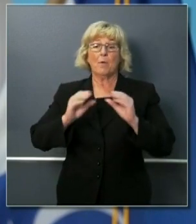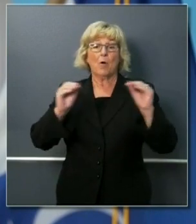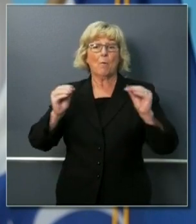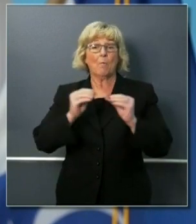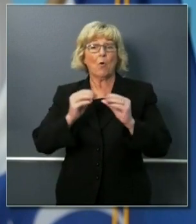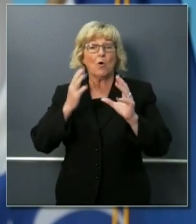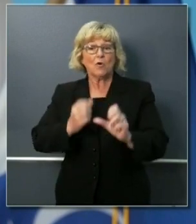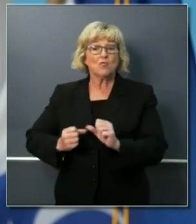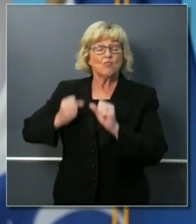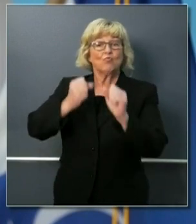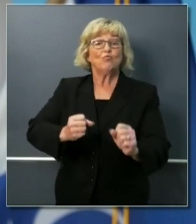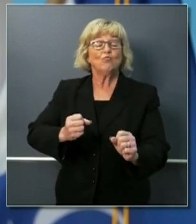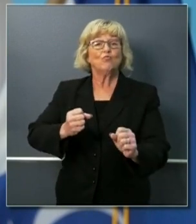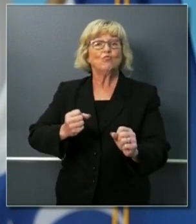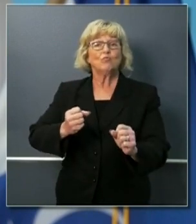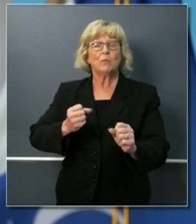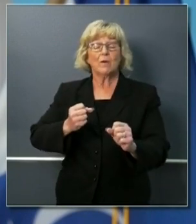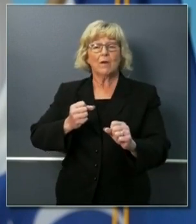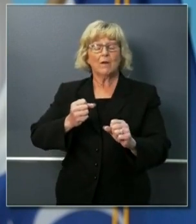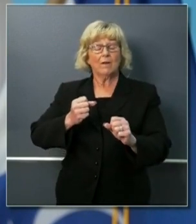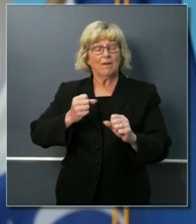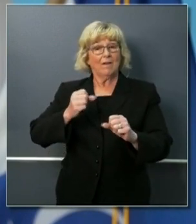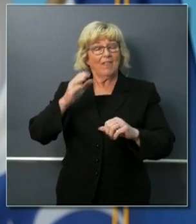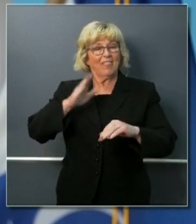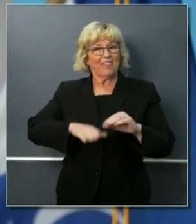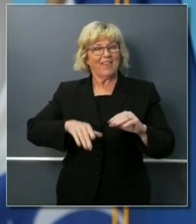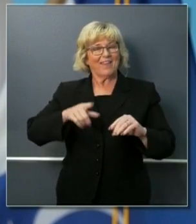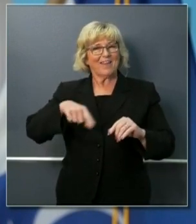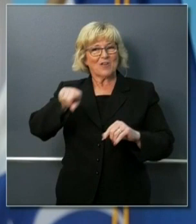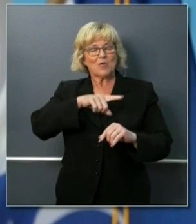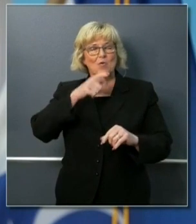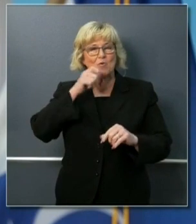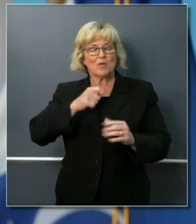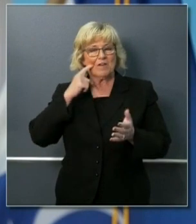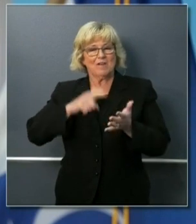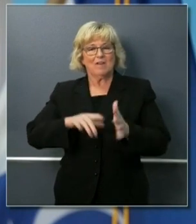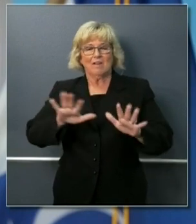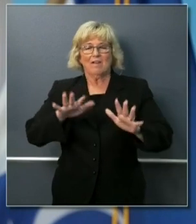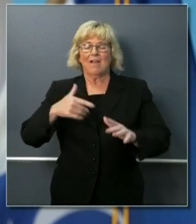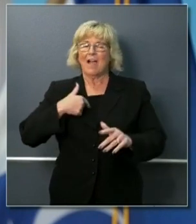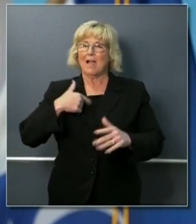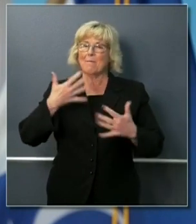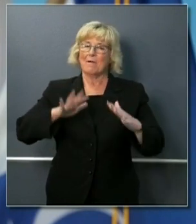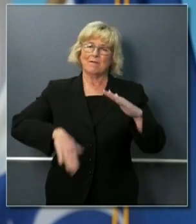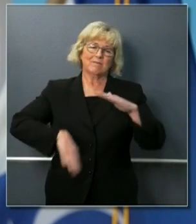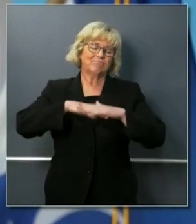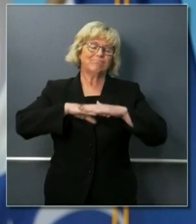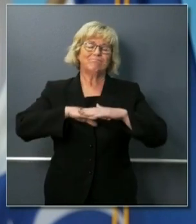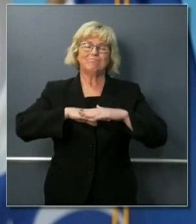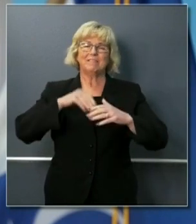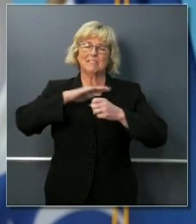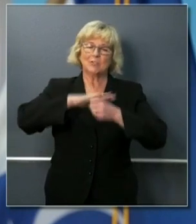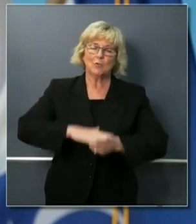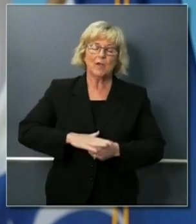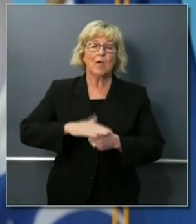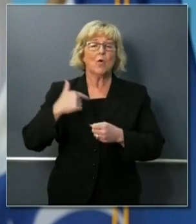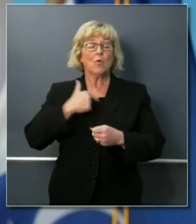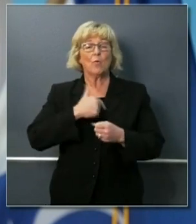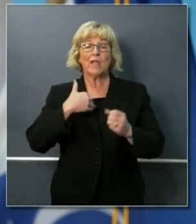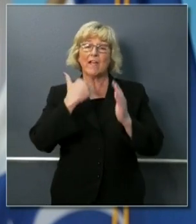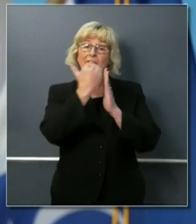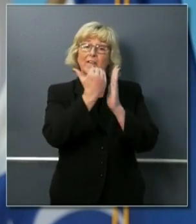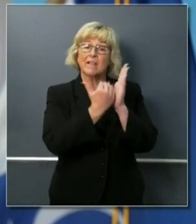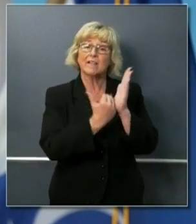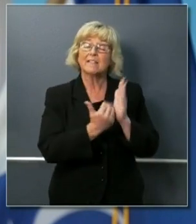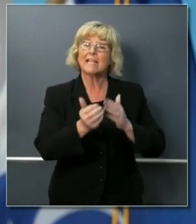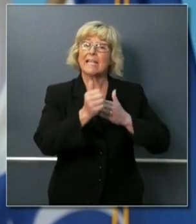stronger than when he or she recognizes those stress points and so we are putting out guidelines we're